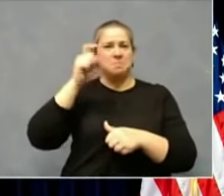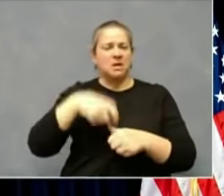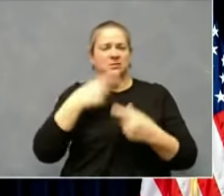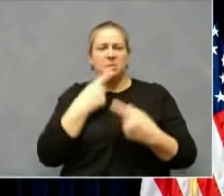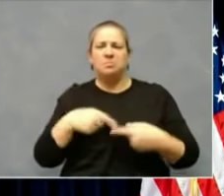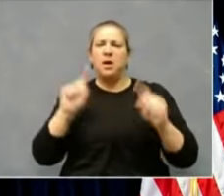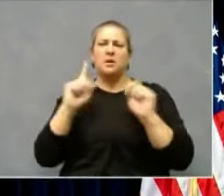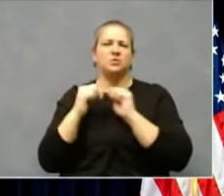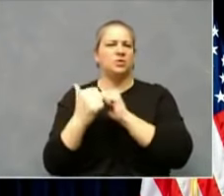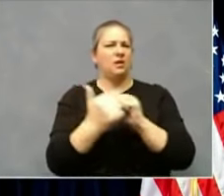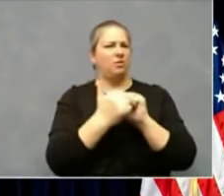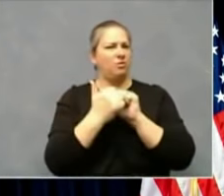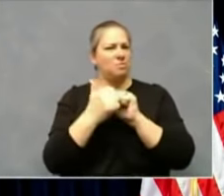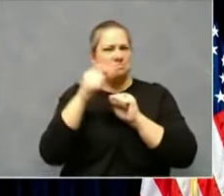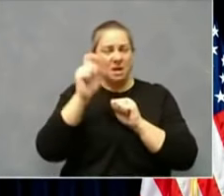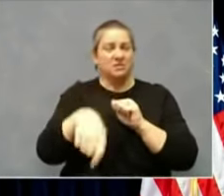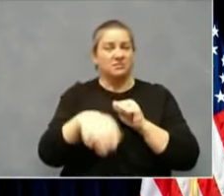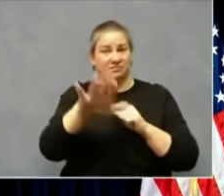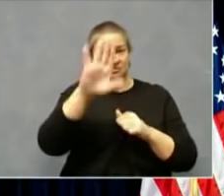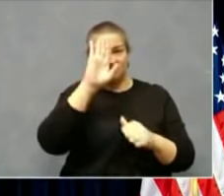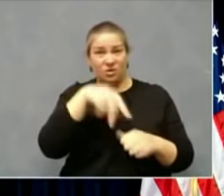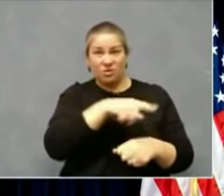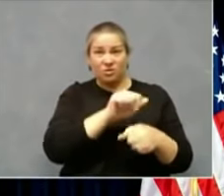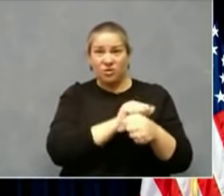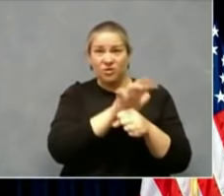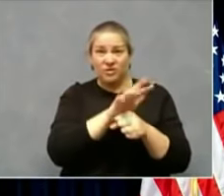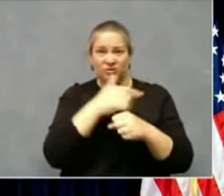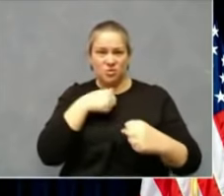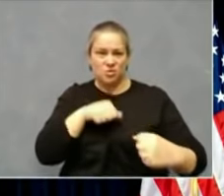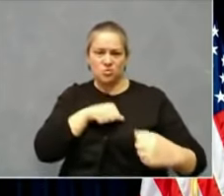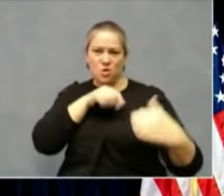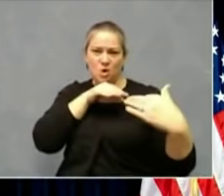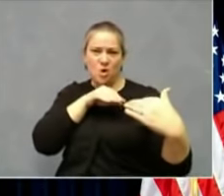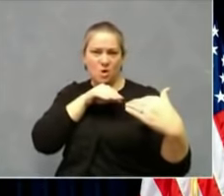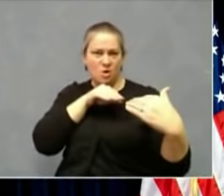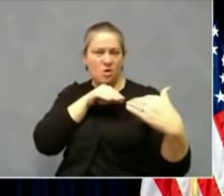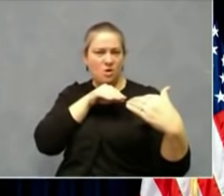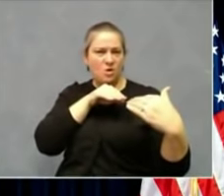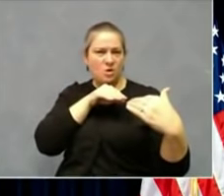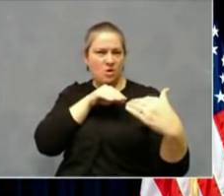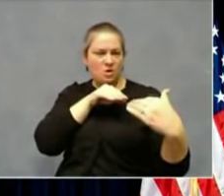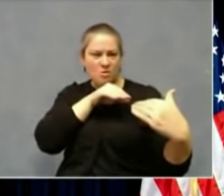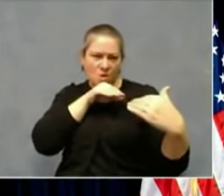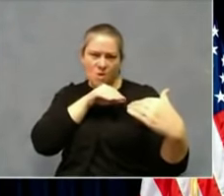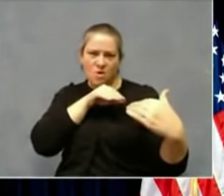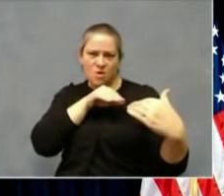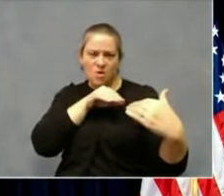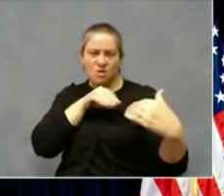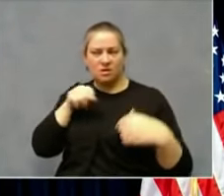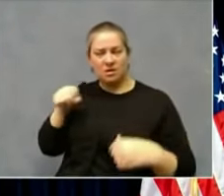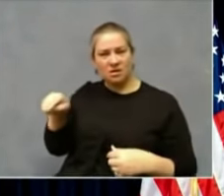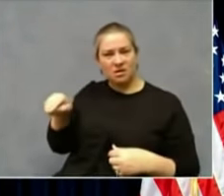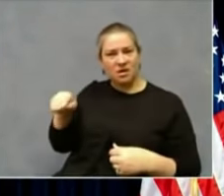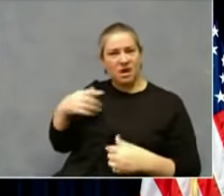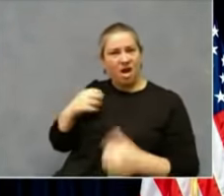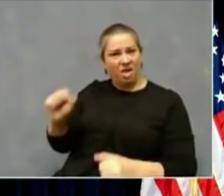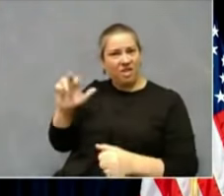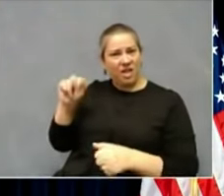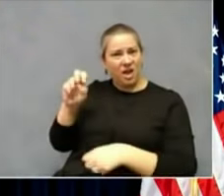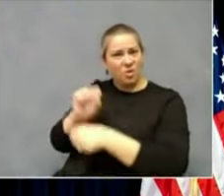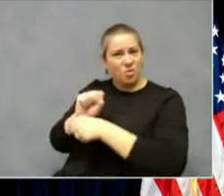at war. They are on the front lines. Maybe they are the only line and I will not abandon them.